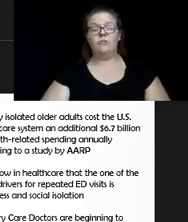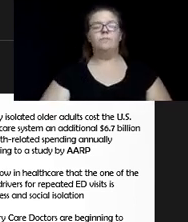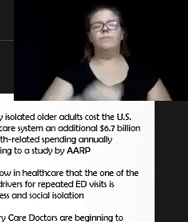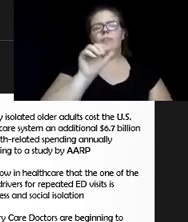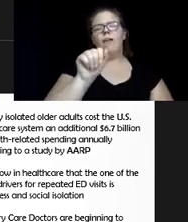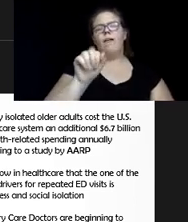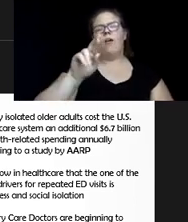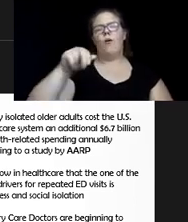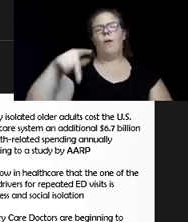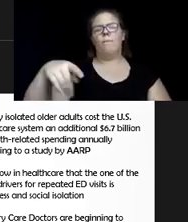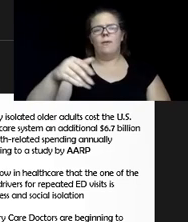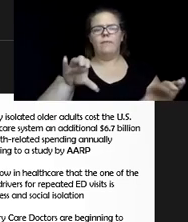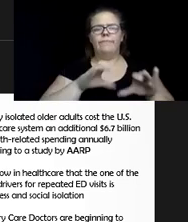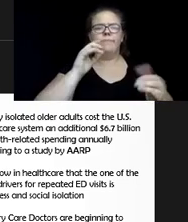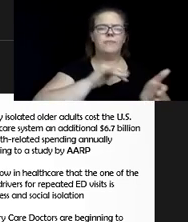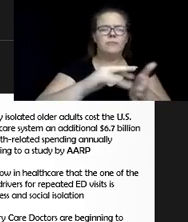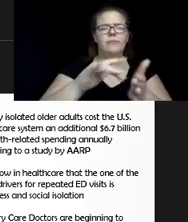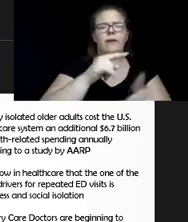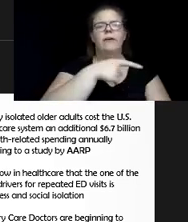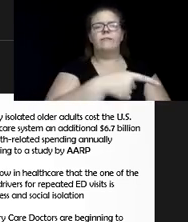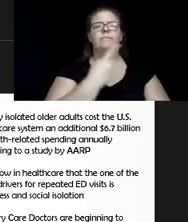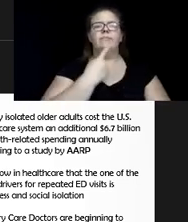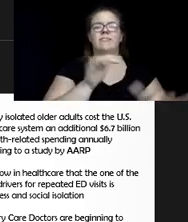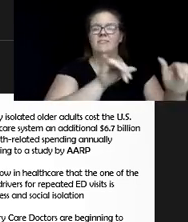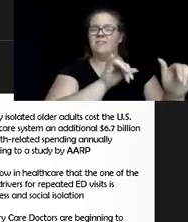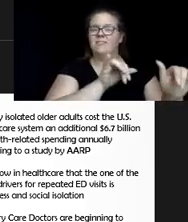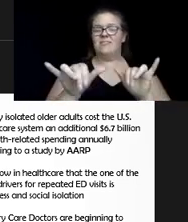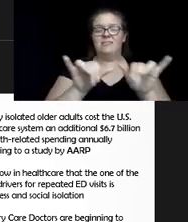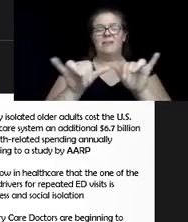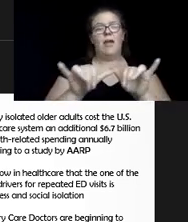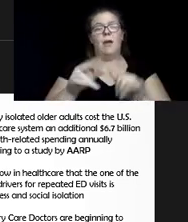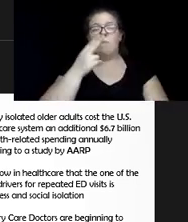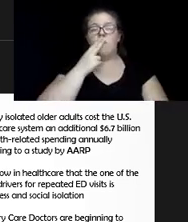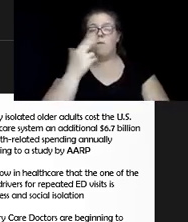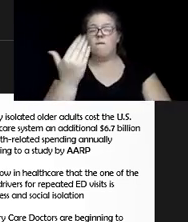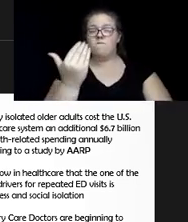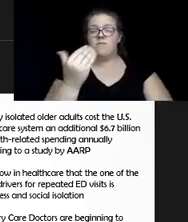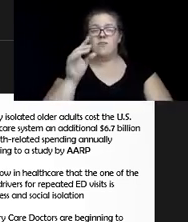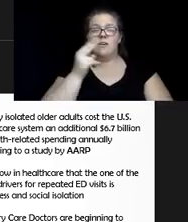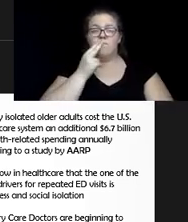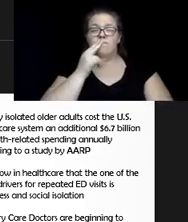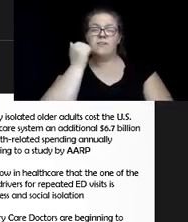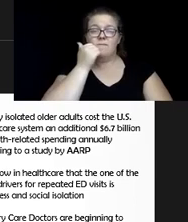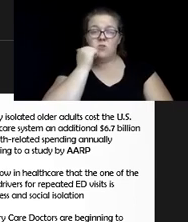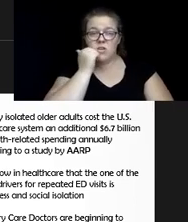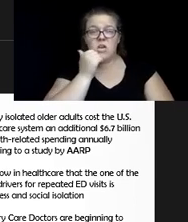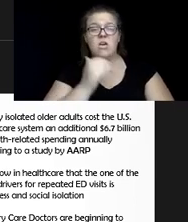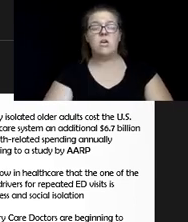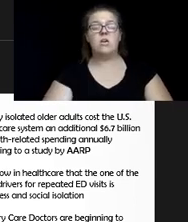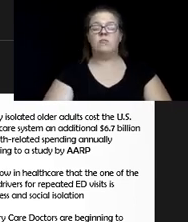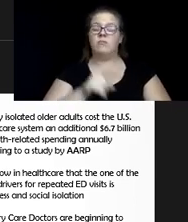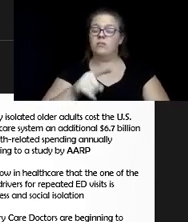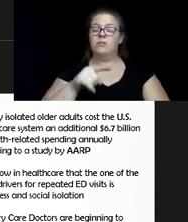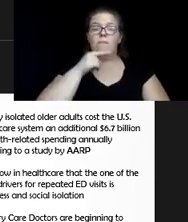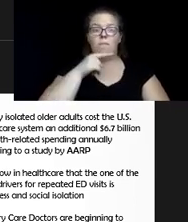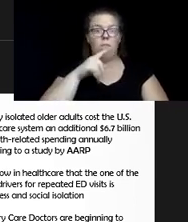isolation as equivalent to smoking 15 cigarettes per day. So this truly is a public health issue we should all be concerned about.